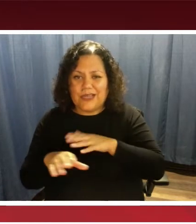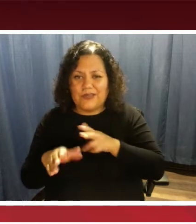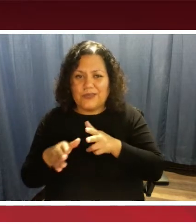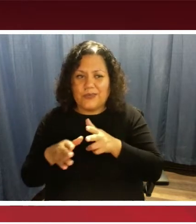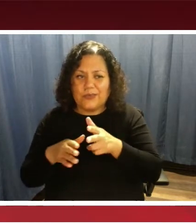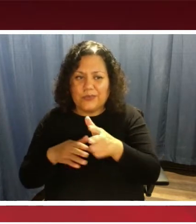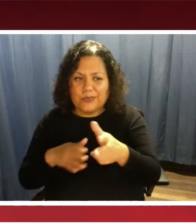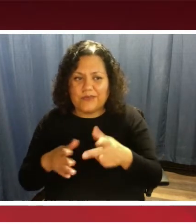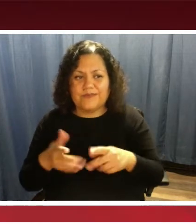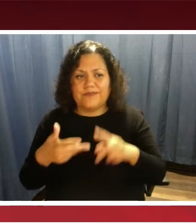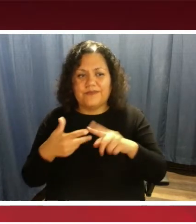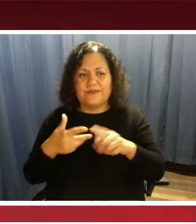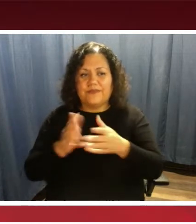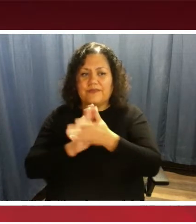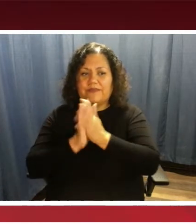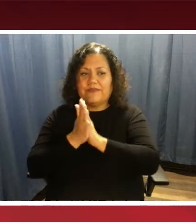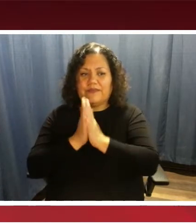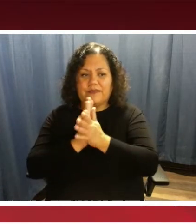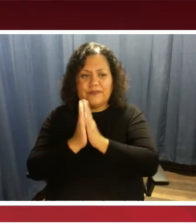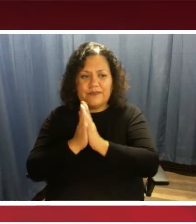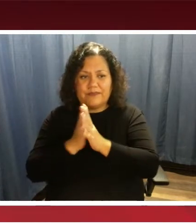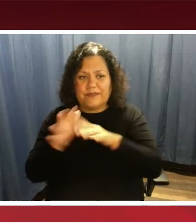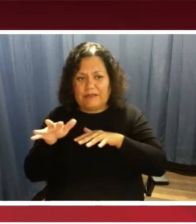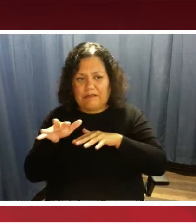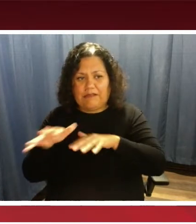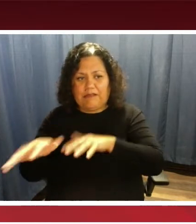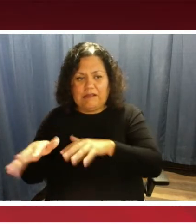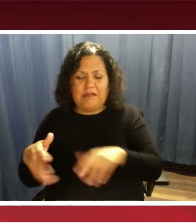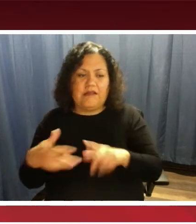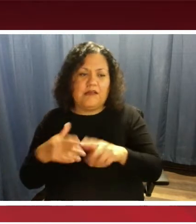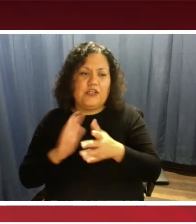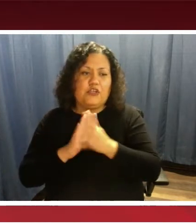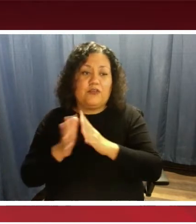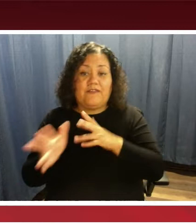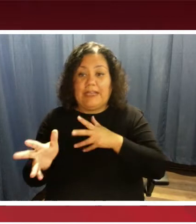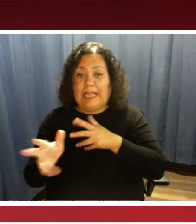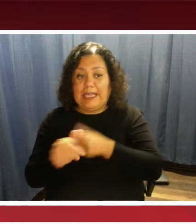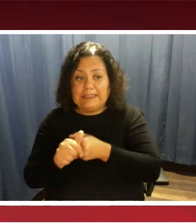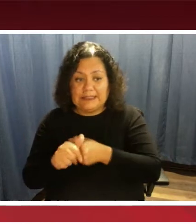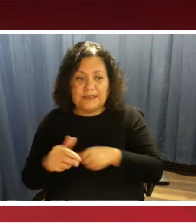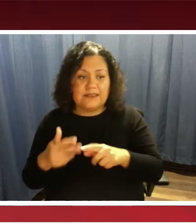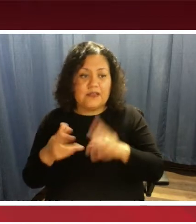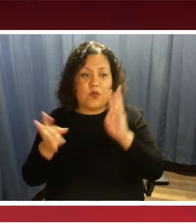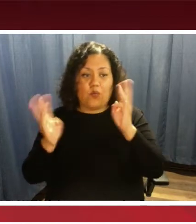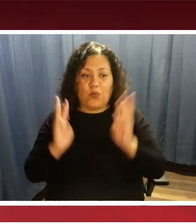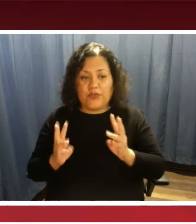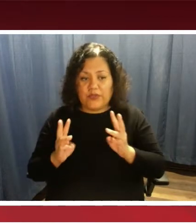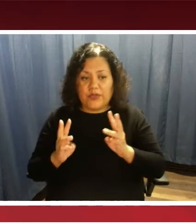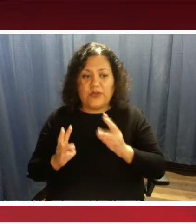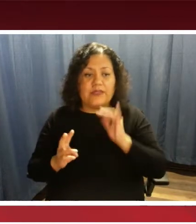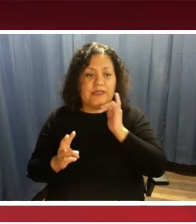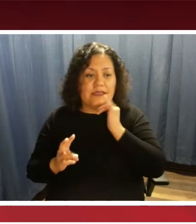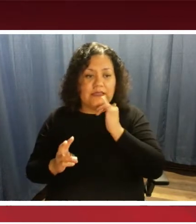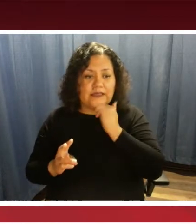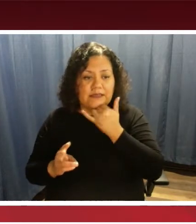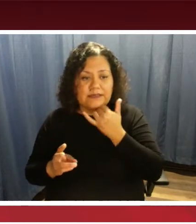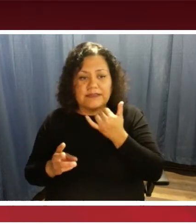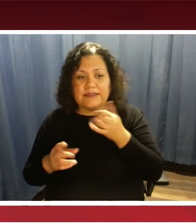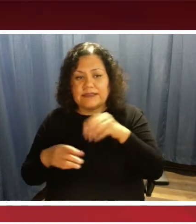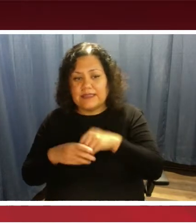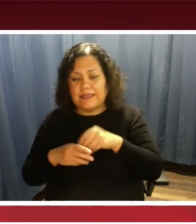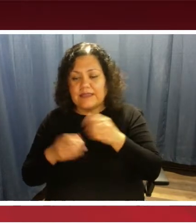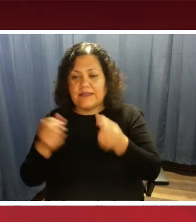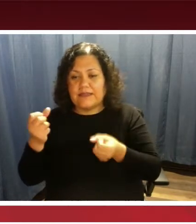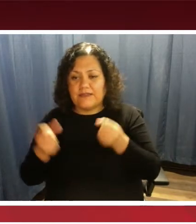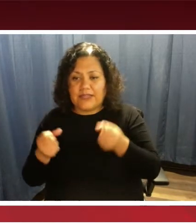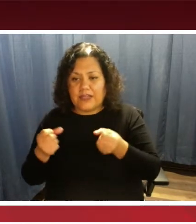ingestion is not programmed as well. Traffic accidents, weather, incidents on the vehicle, such as, you